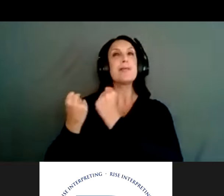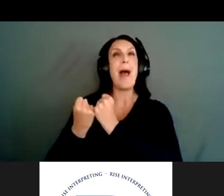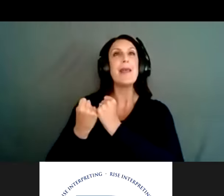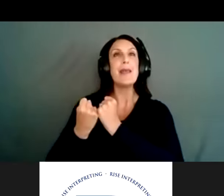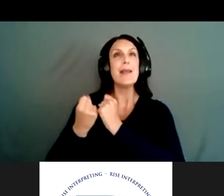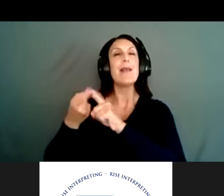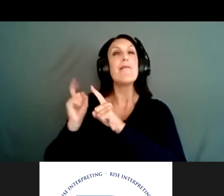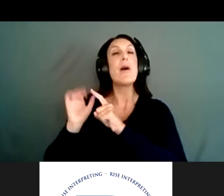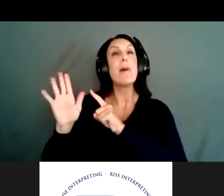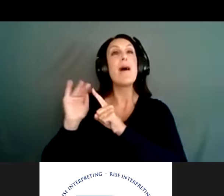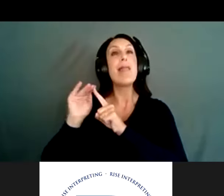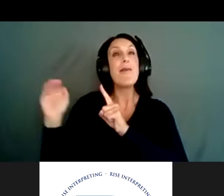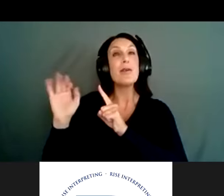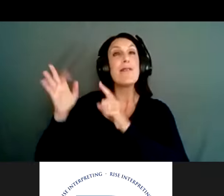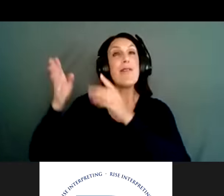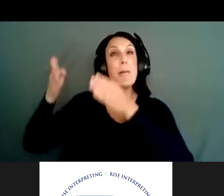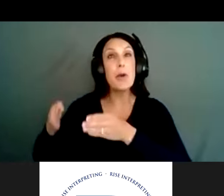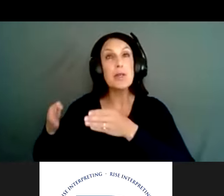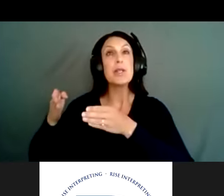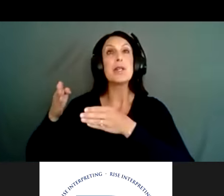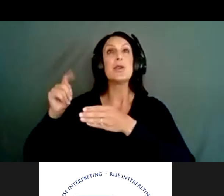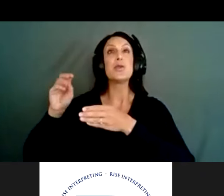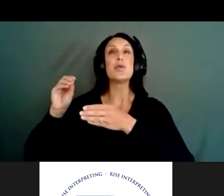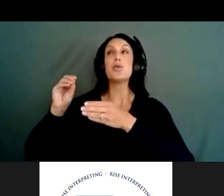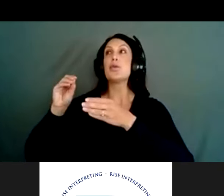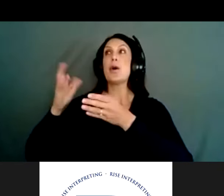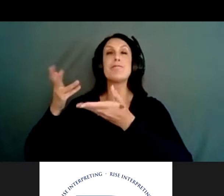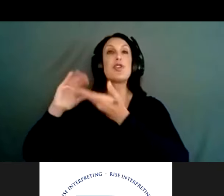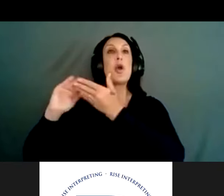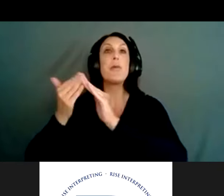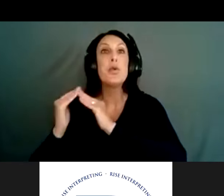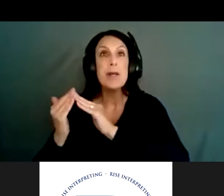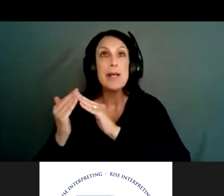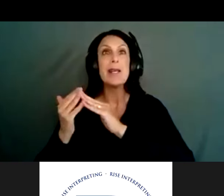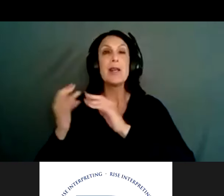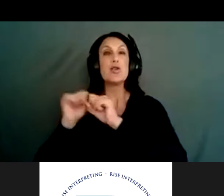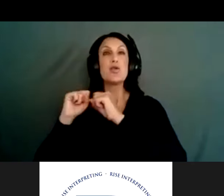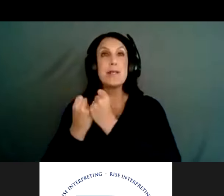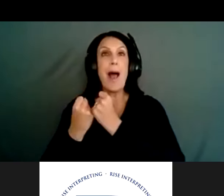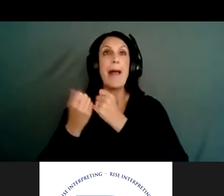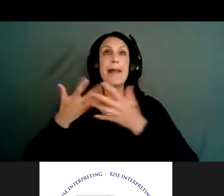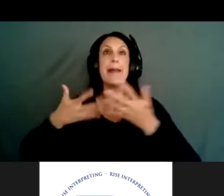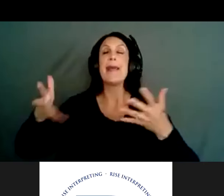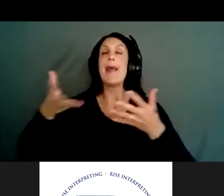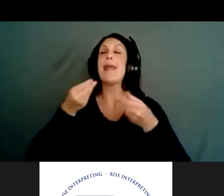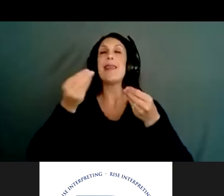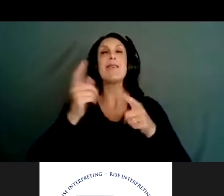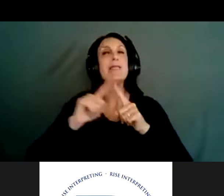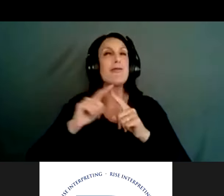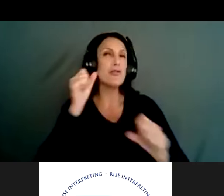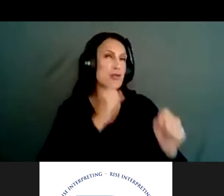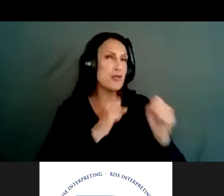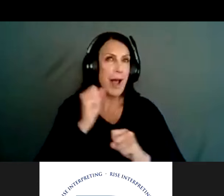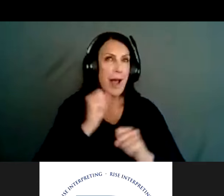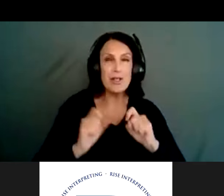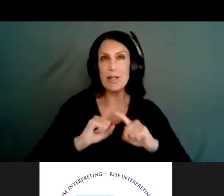from individual all the way to, you know, community and societal. So it breaks down and it gives opportunities and strategies kind of